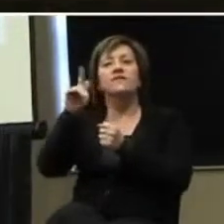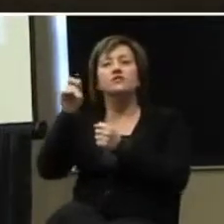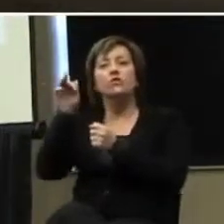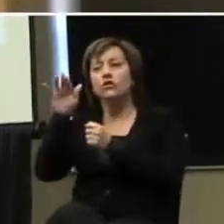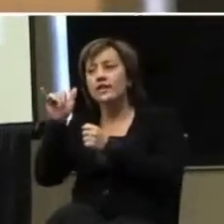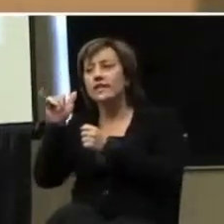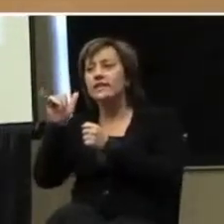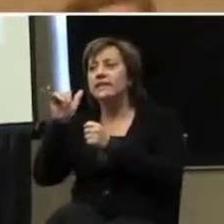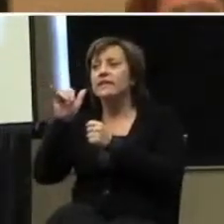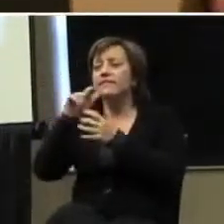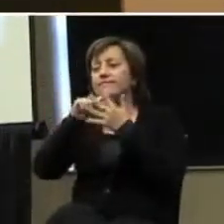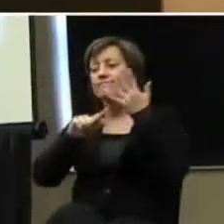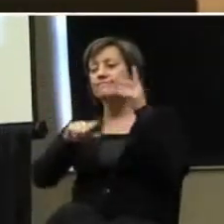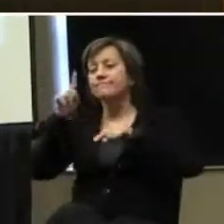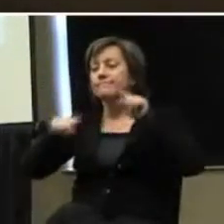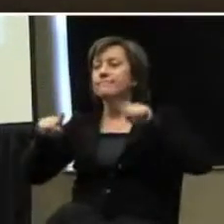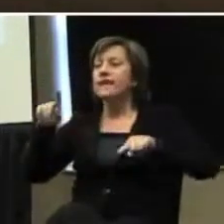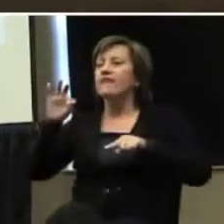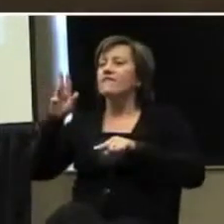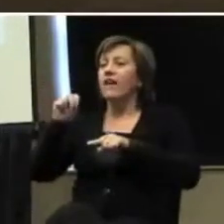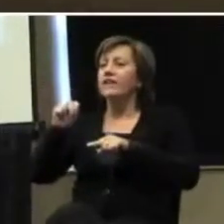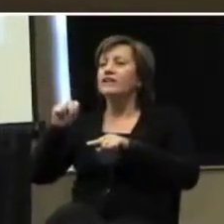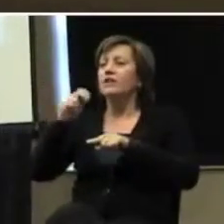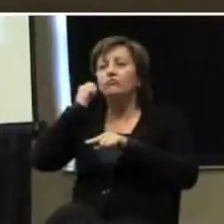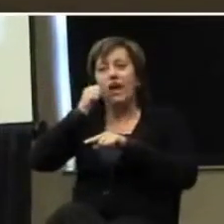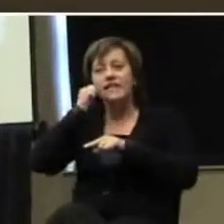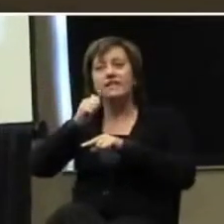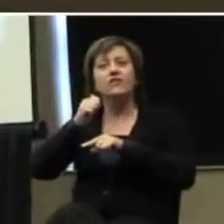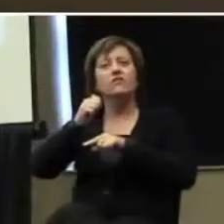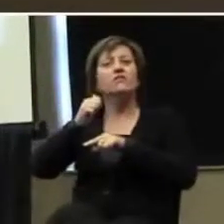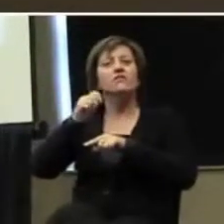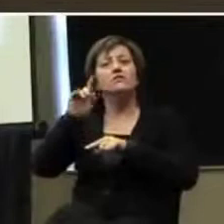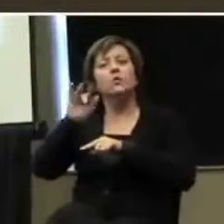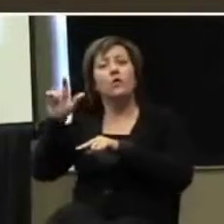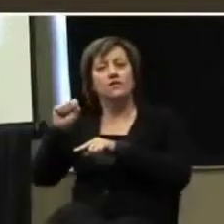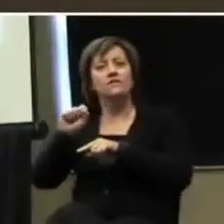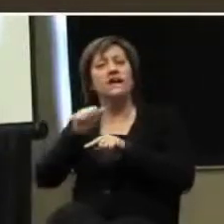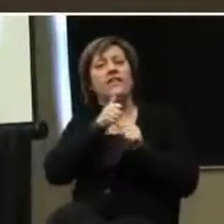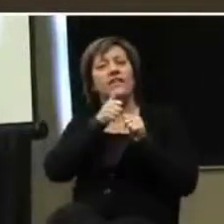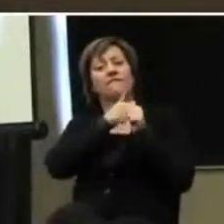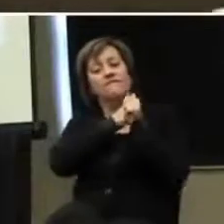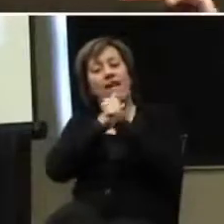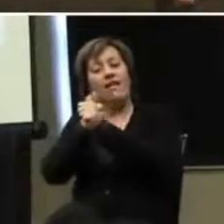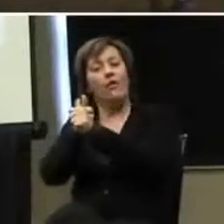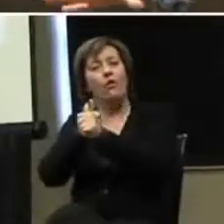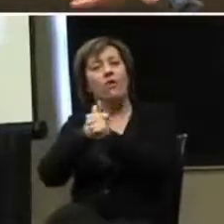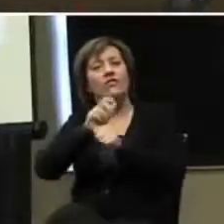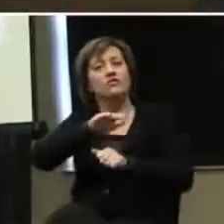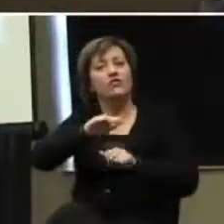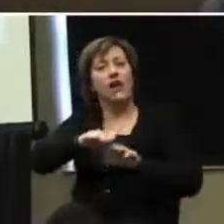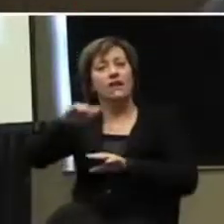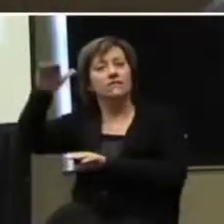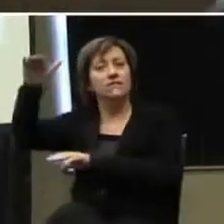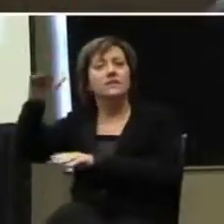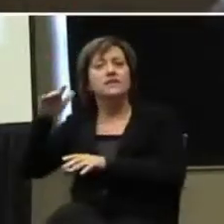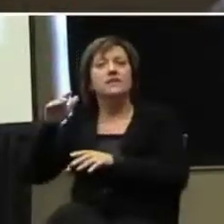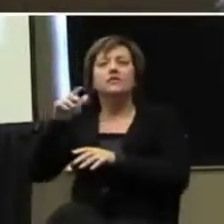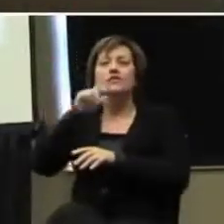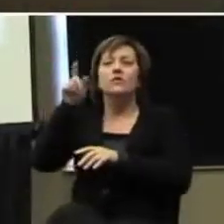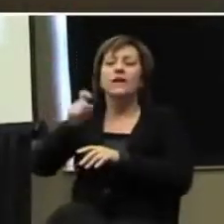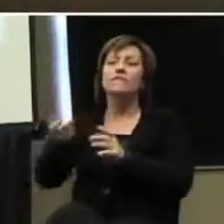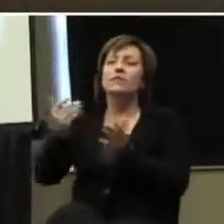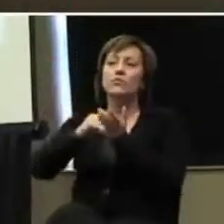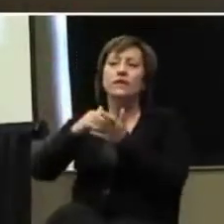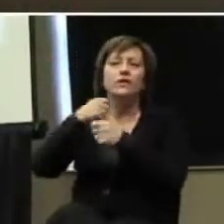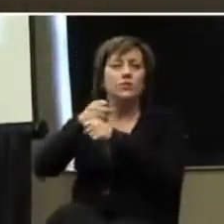have tools that we'd like to share with you guys, like the team transition tool that would follow the child from very little all the way up. We have reinforcer